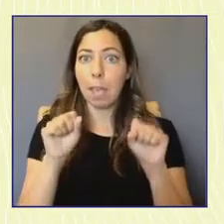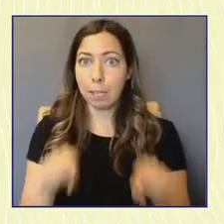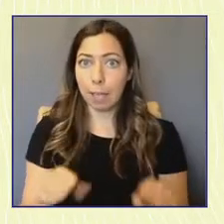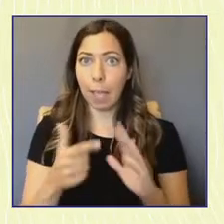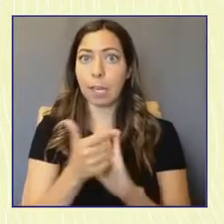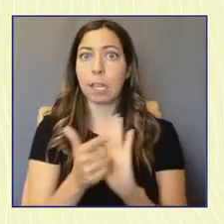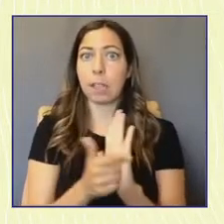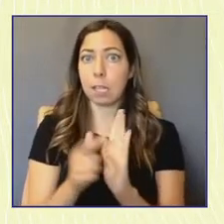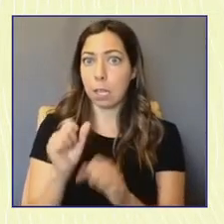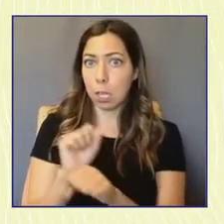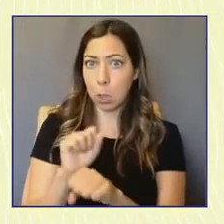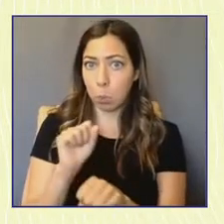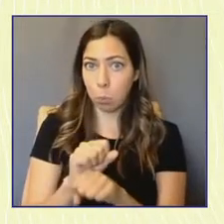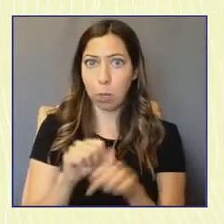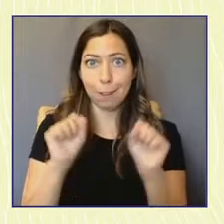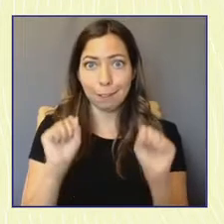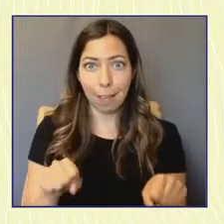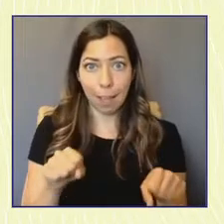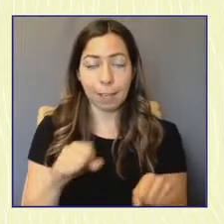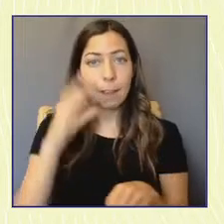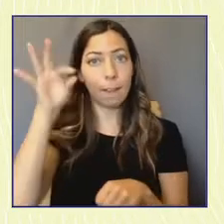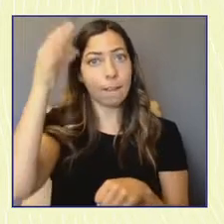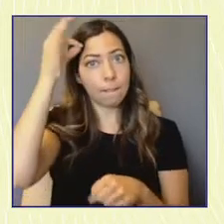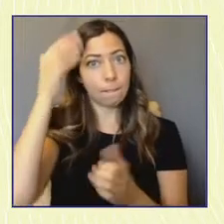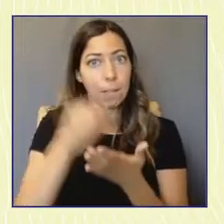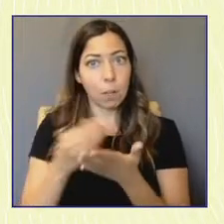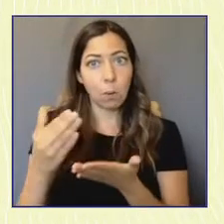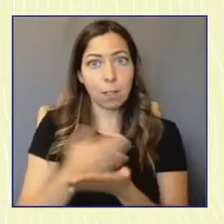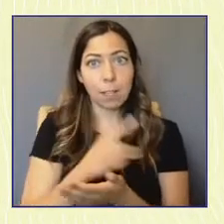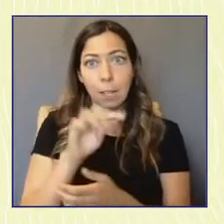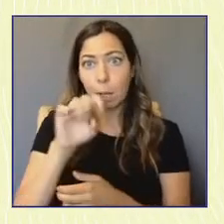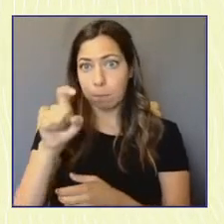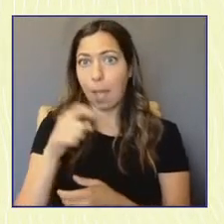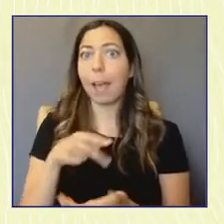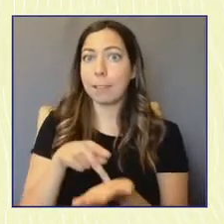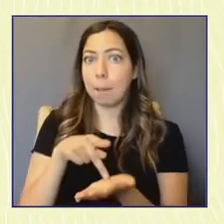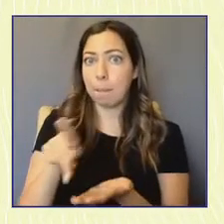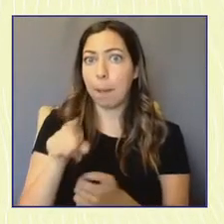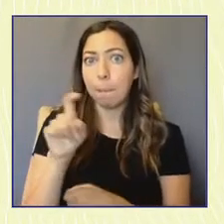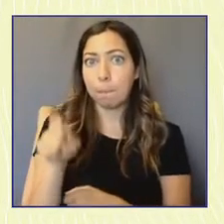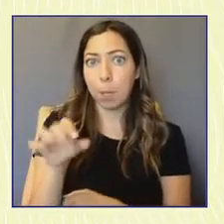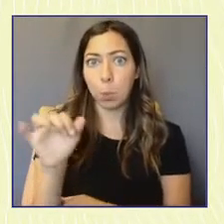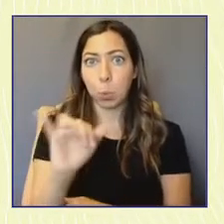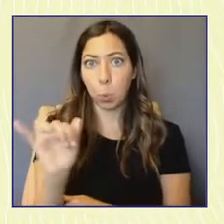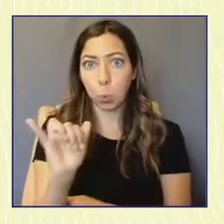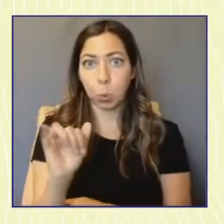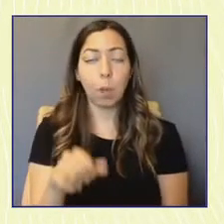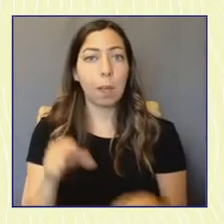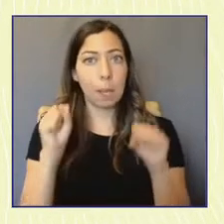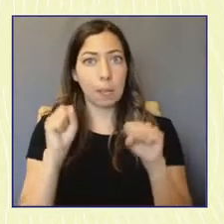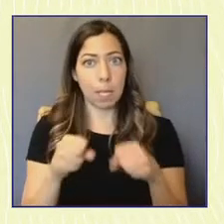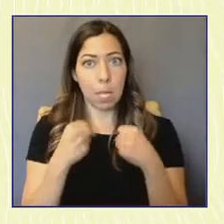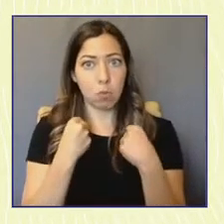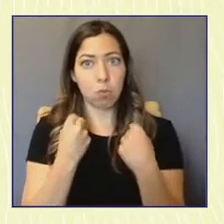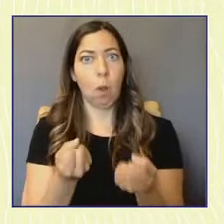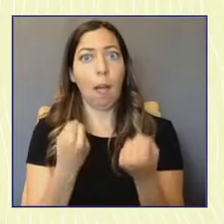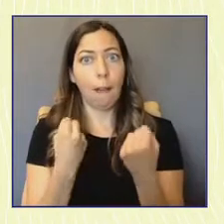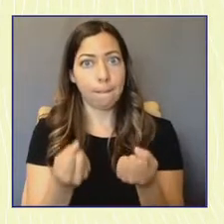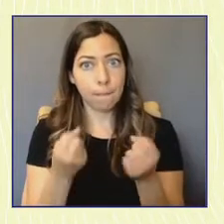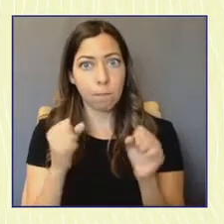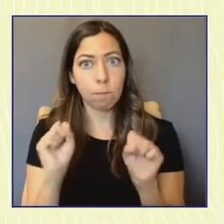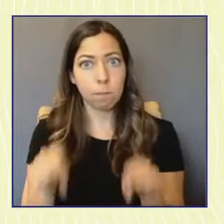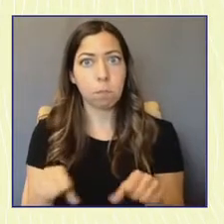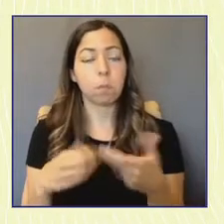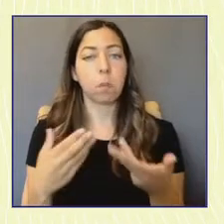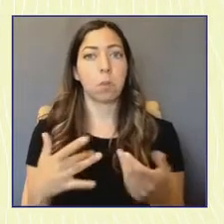and they pay federal income tax on their earnings. They are legally permitted to drive motor vehicles. I think it's